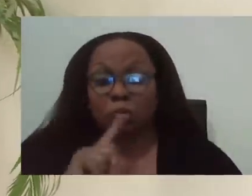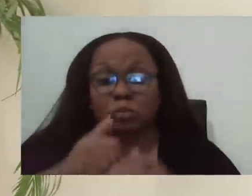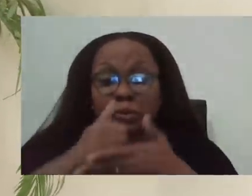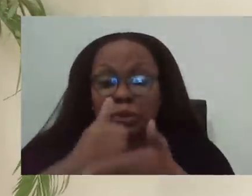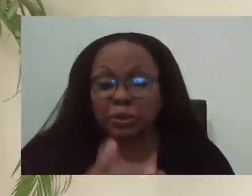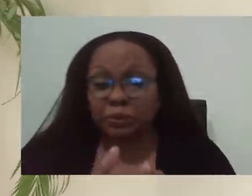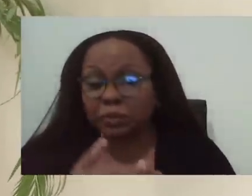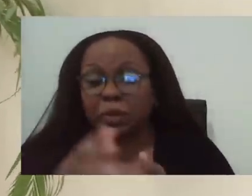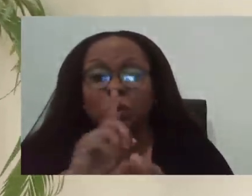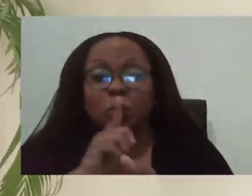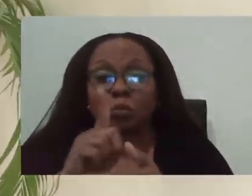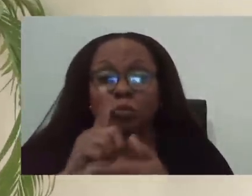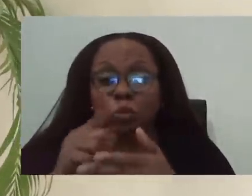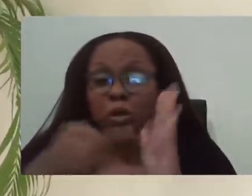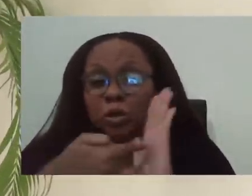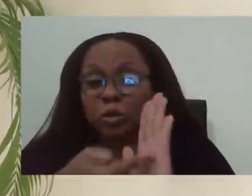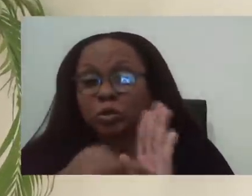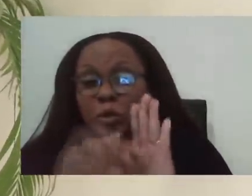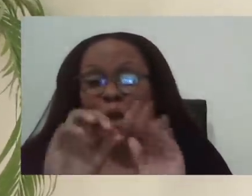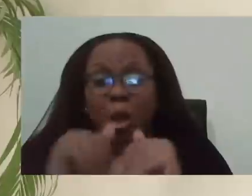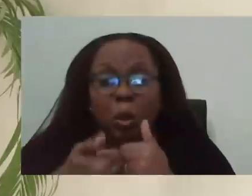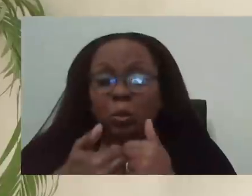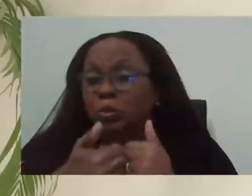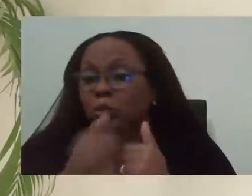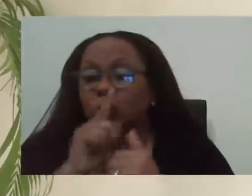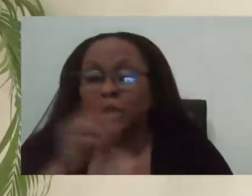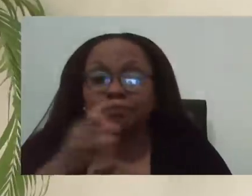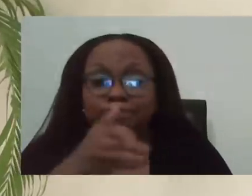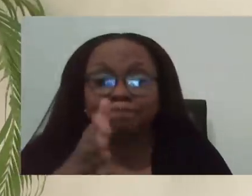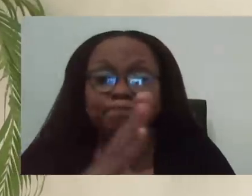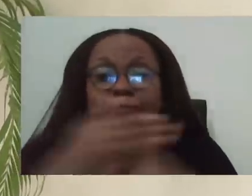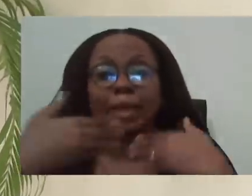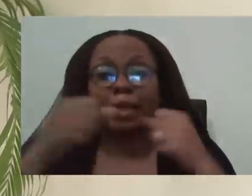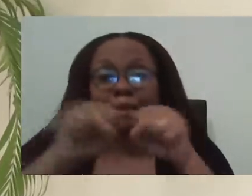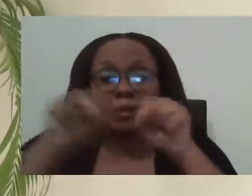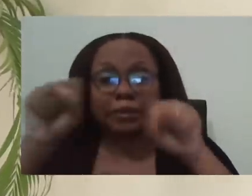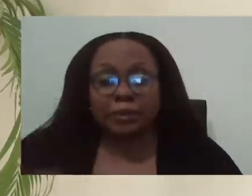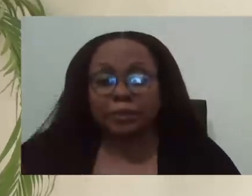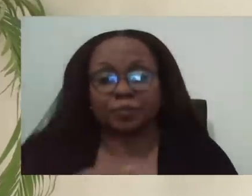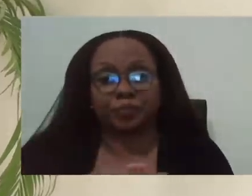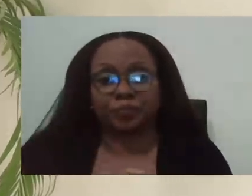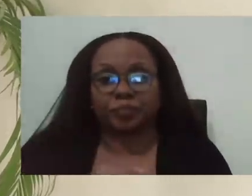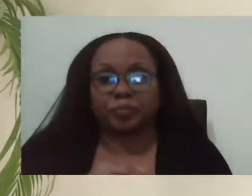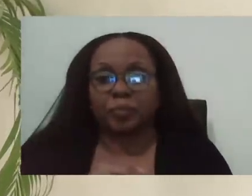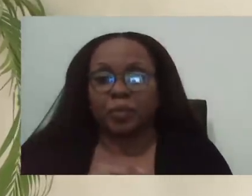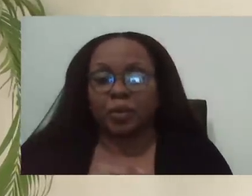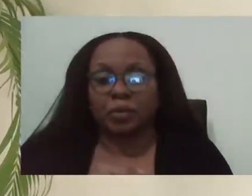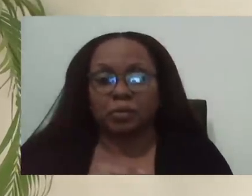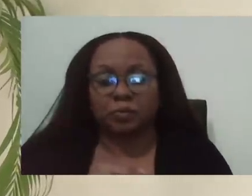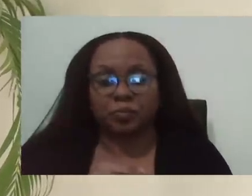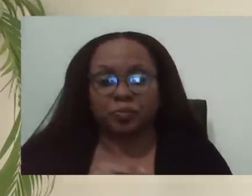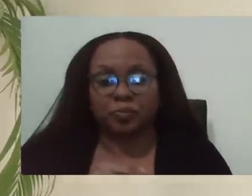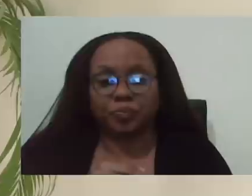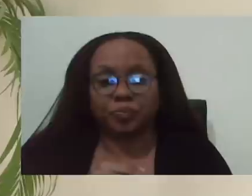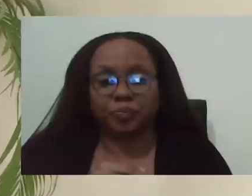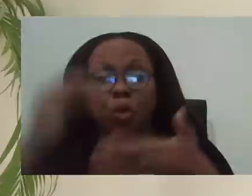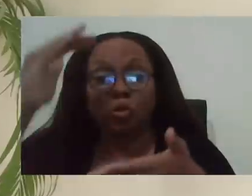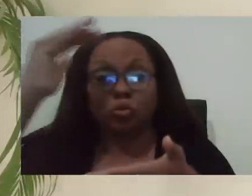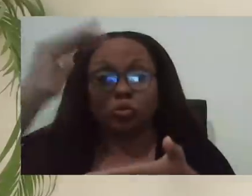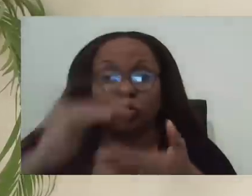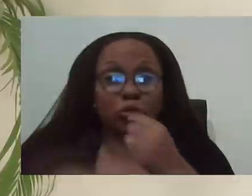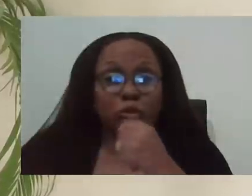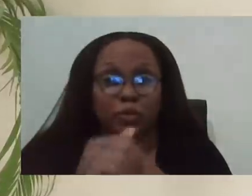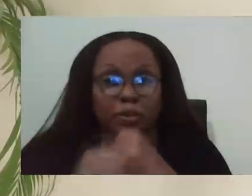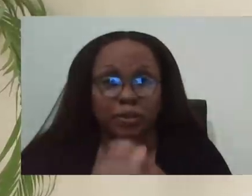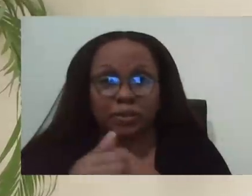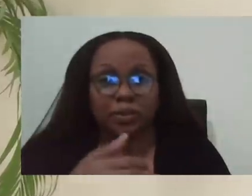navigate the health system. And to make manageable lifestyle changes with assistance, uh, that can help reduce the risk. And the evidence is there that these